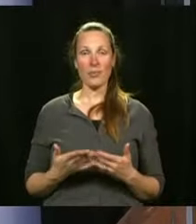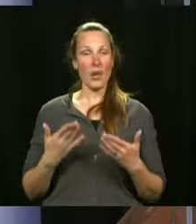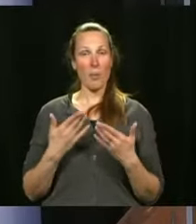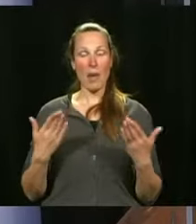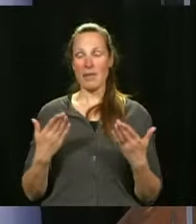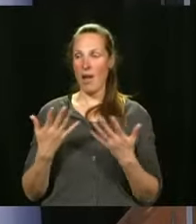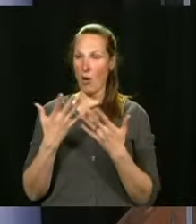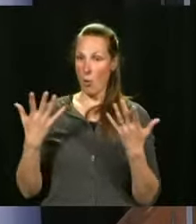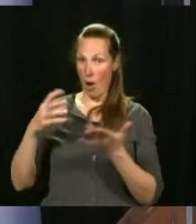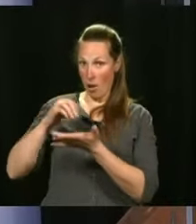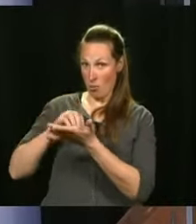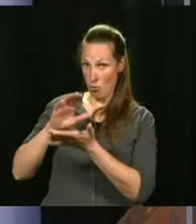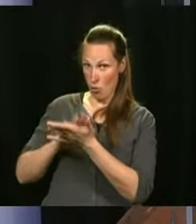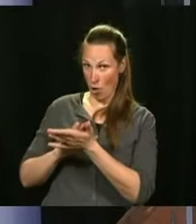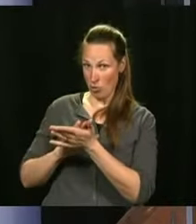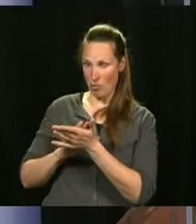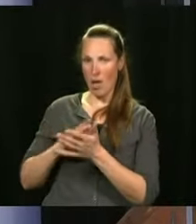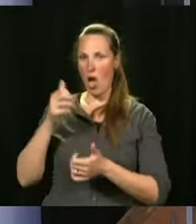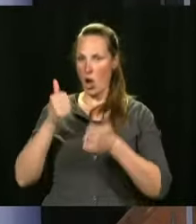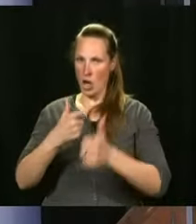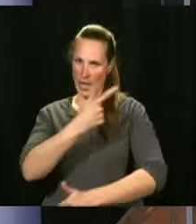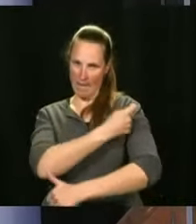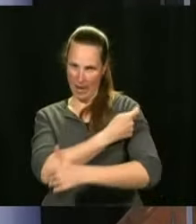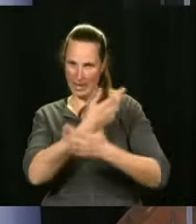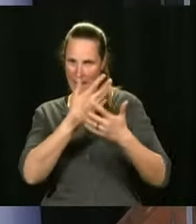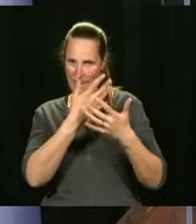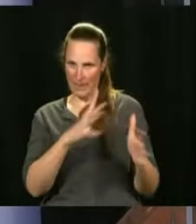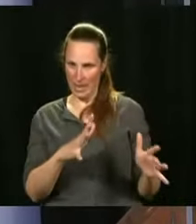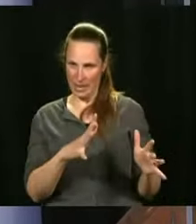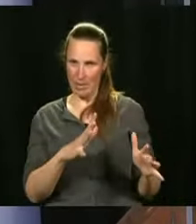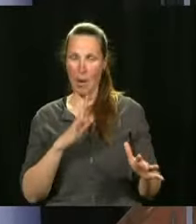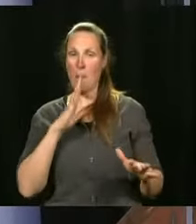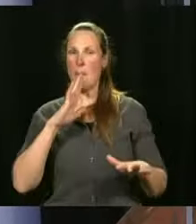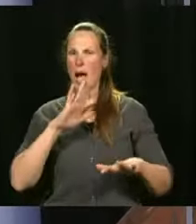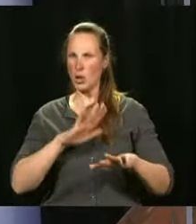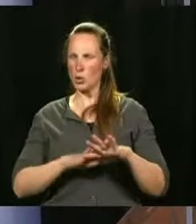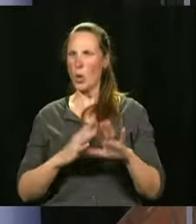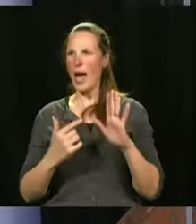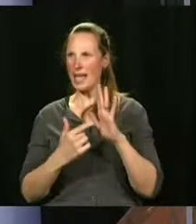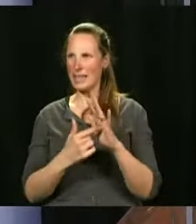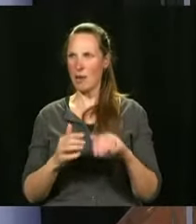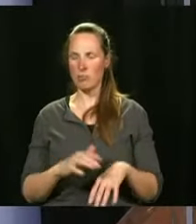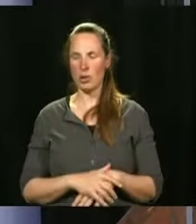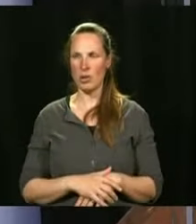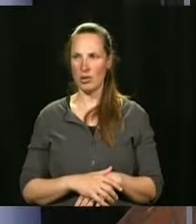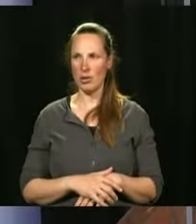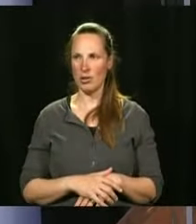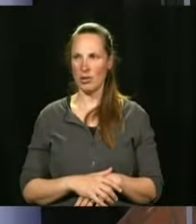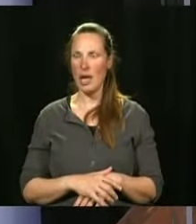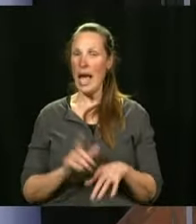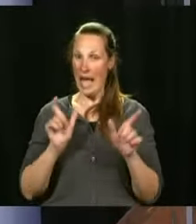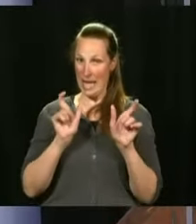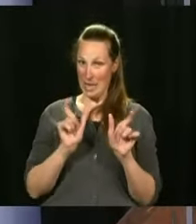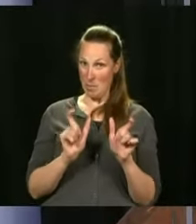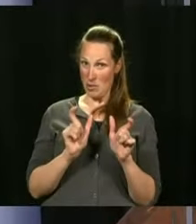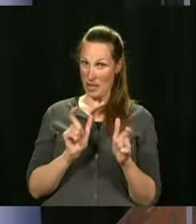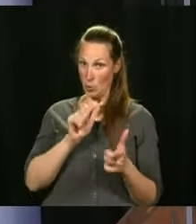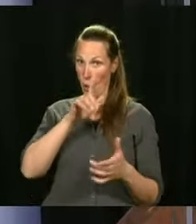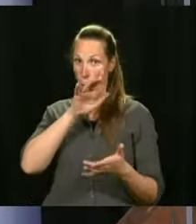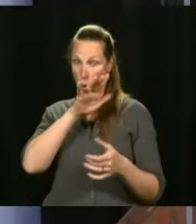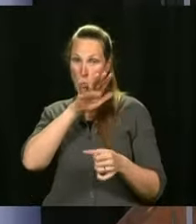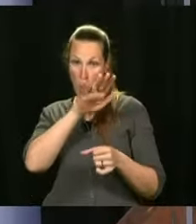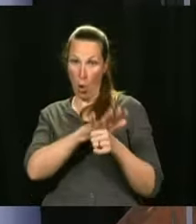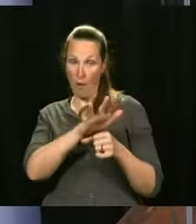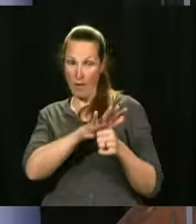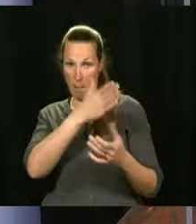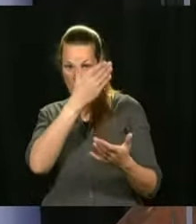is only the vaccines we are not talking about confirming immunization so